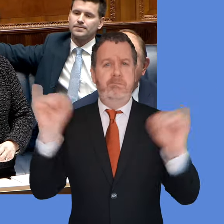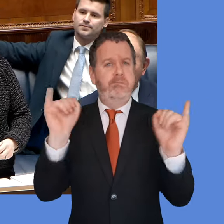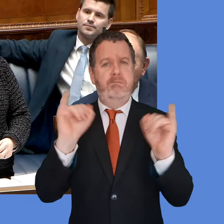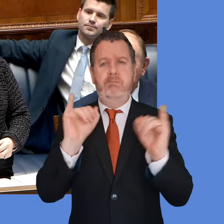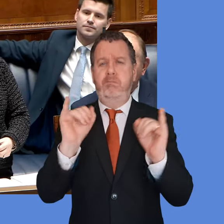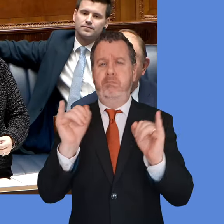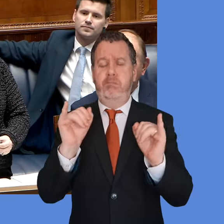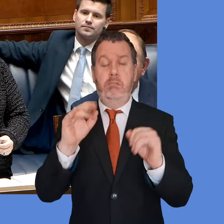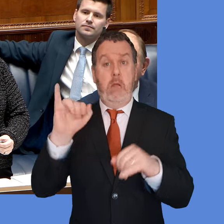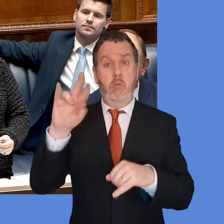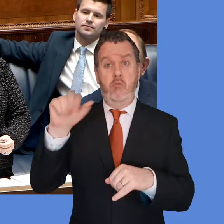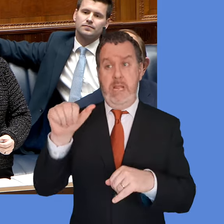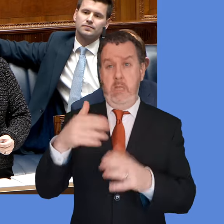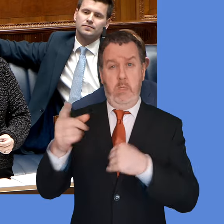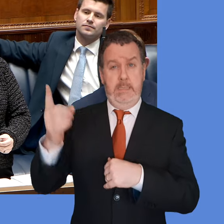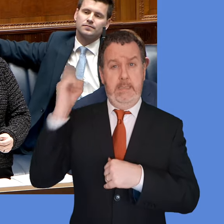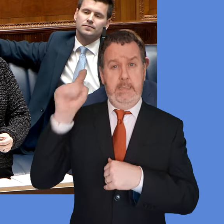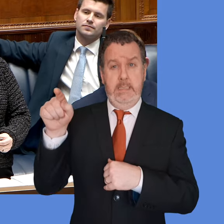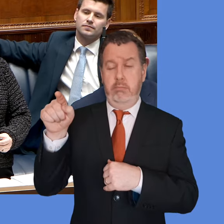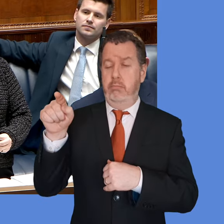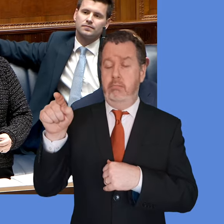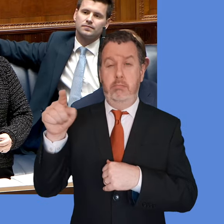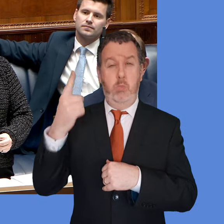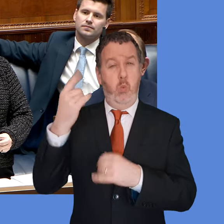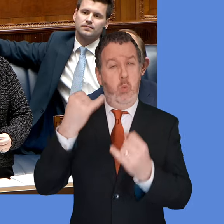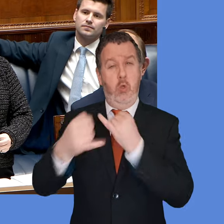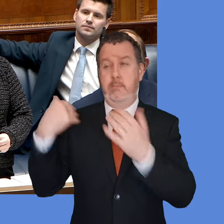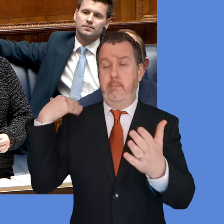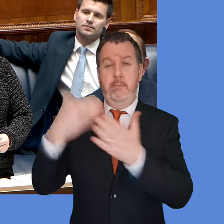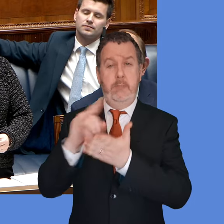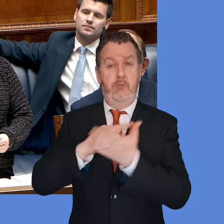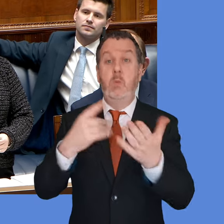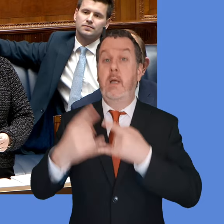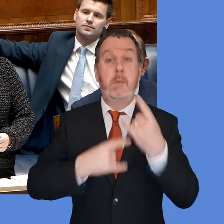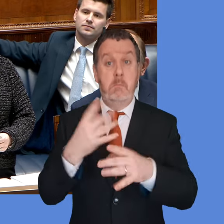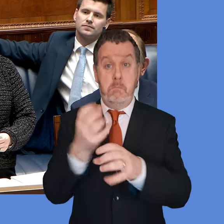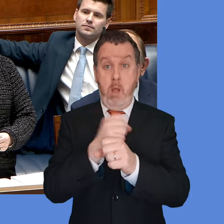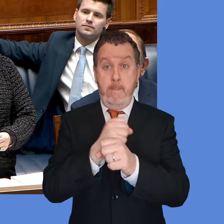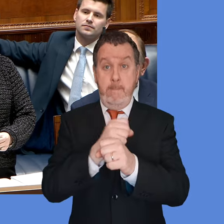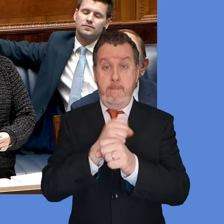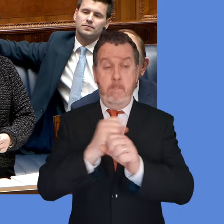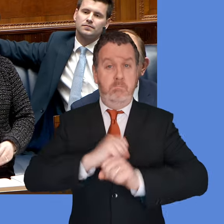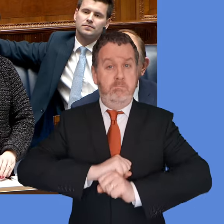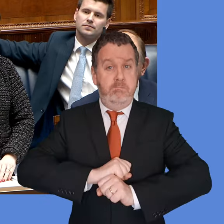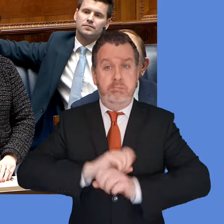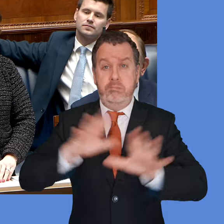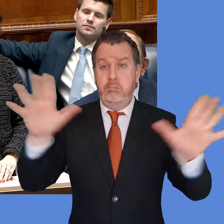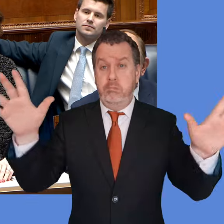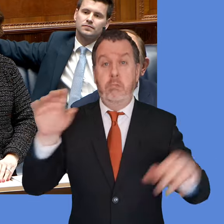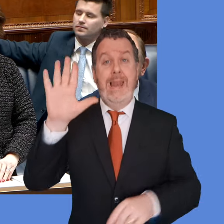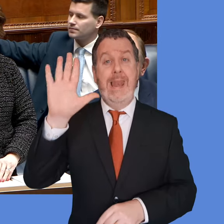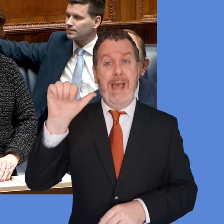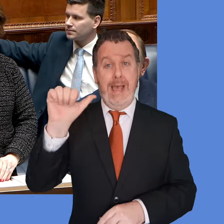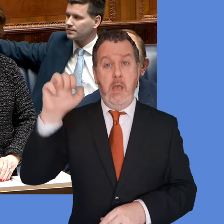of the IRA in Northern Ireland. An incendiary device ripped through the Le Mans